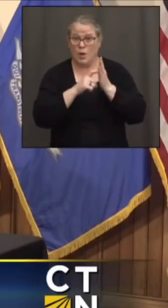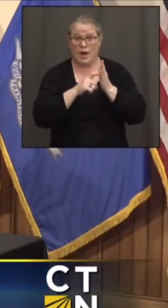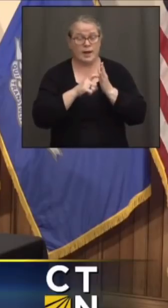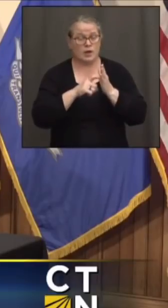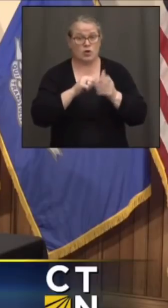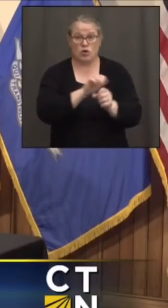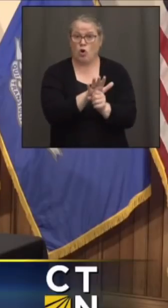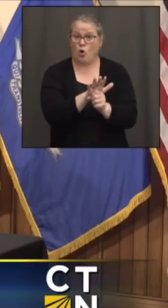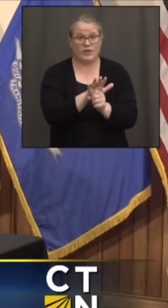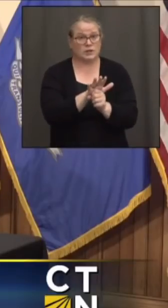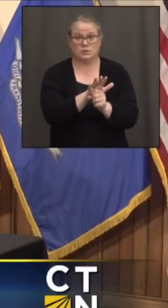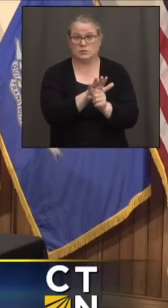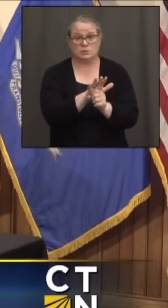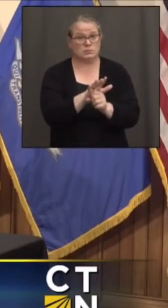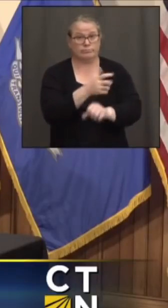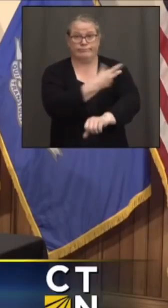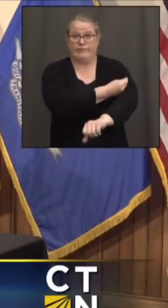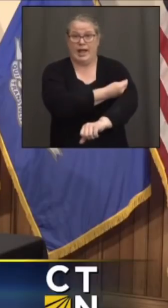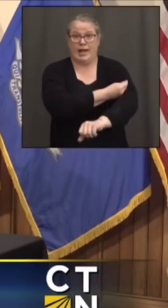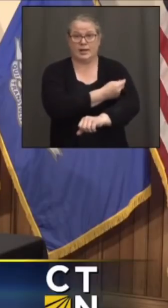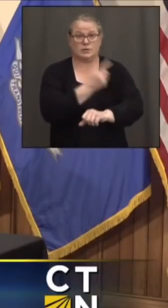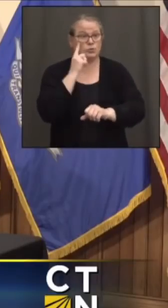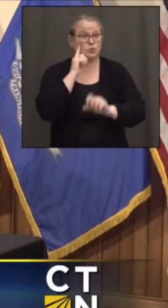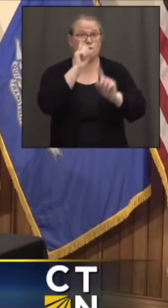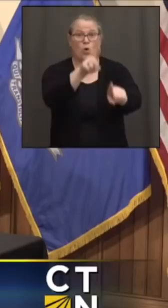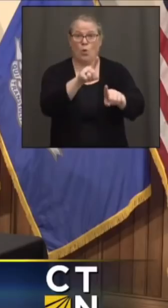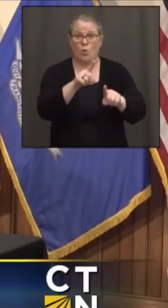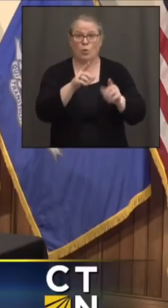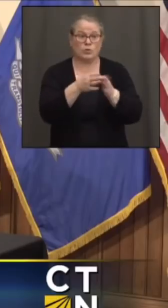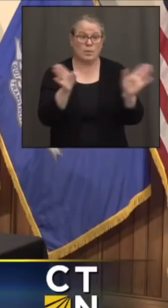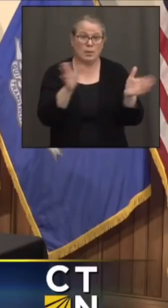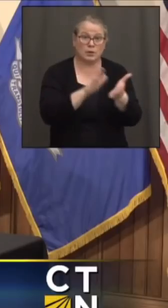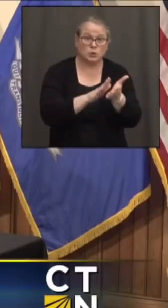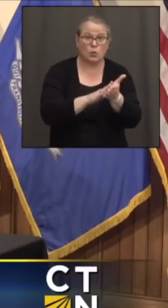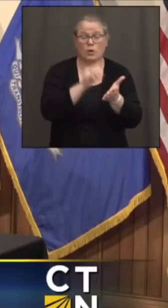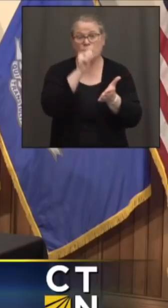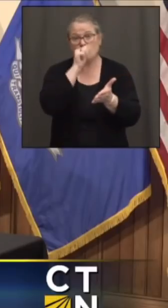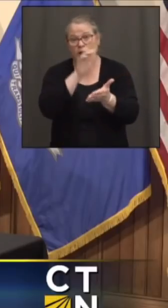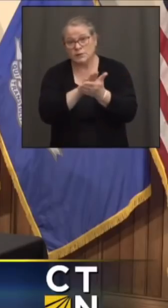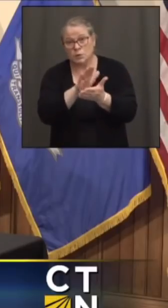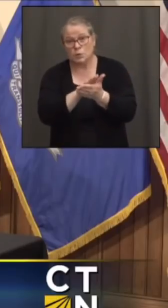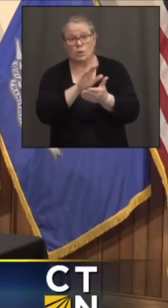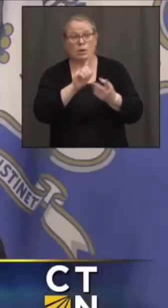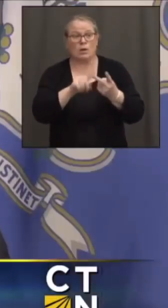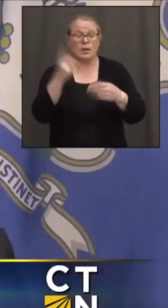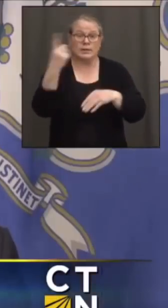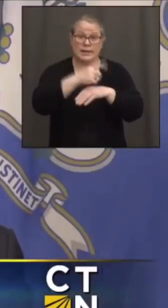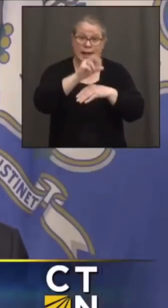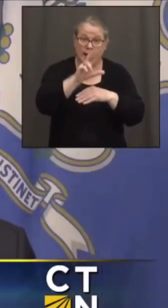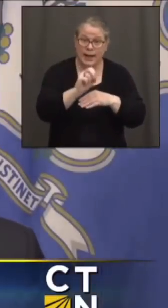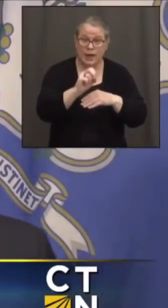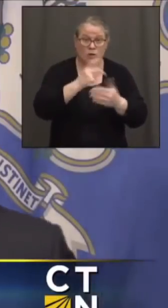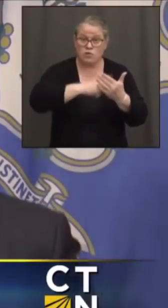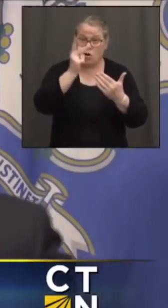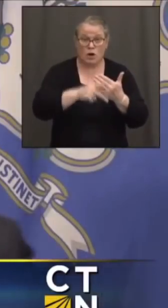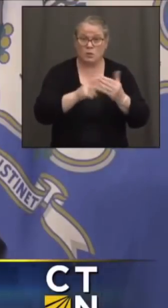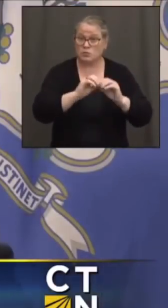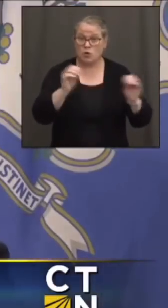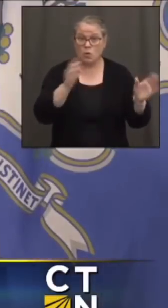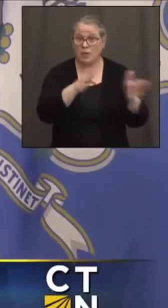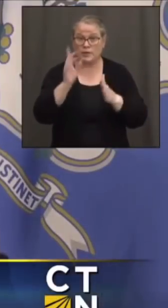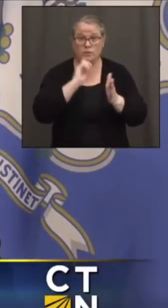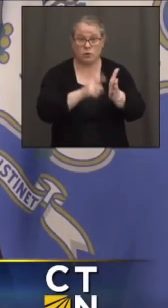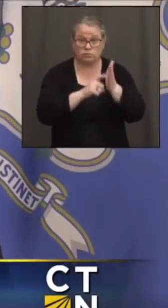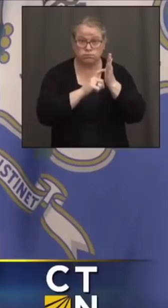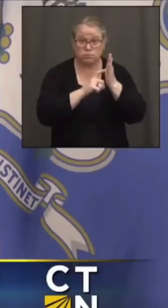public and private schools and licensed daycare programs in the state? No, Paul, there are no plans